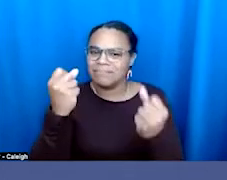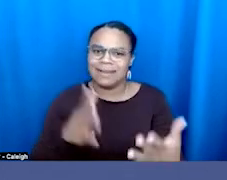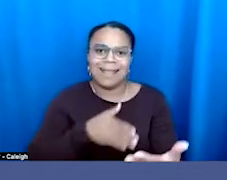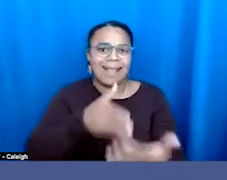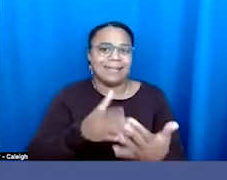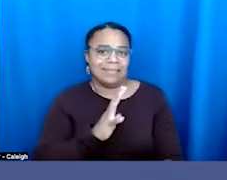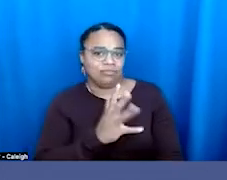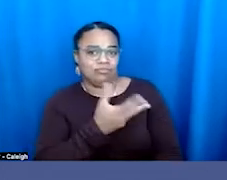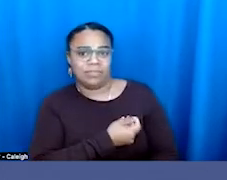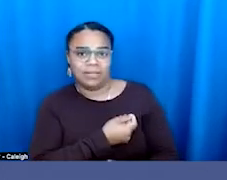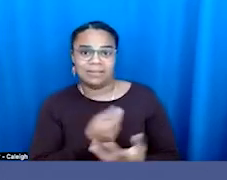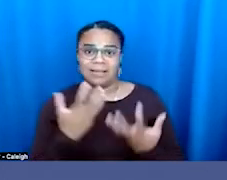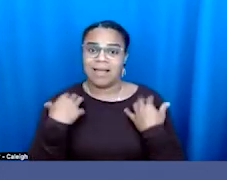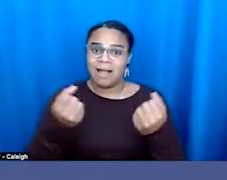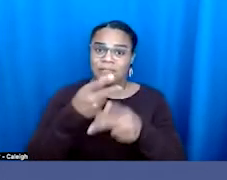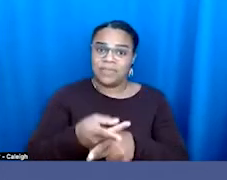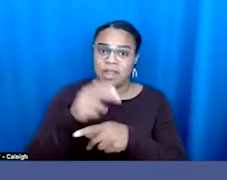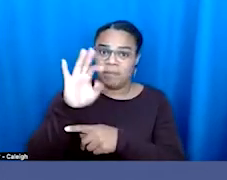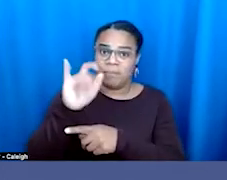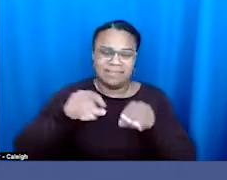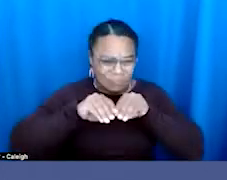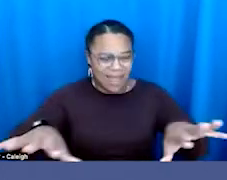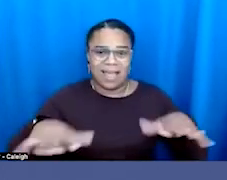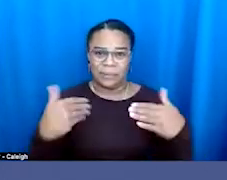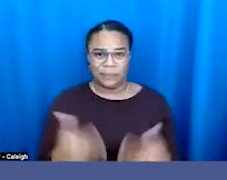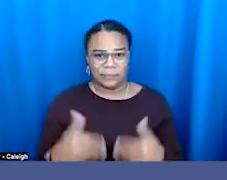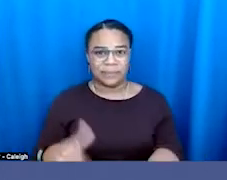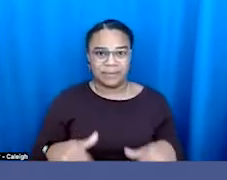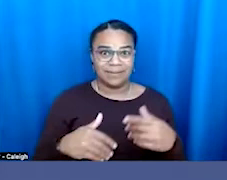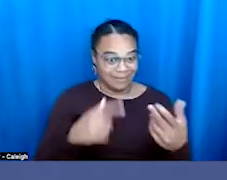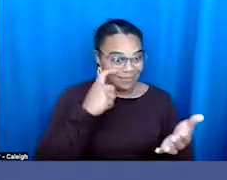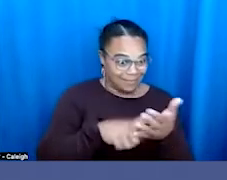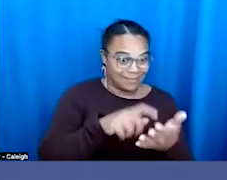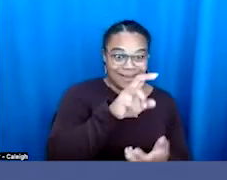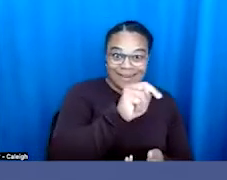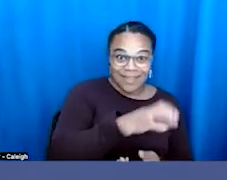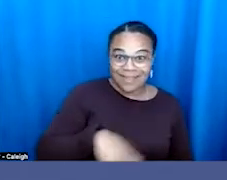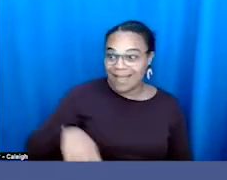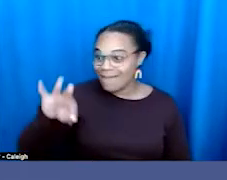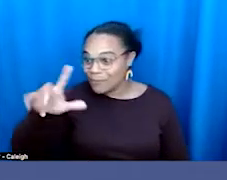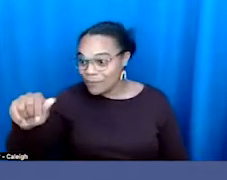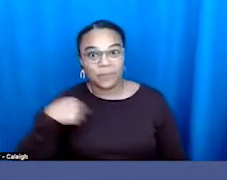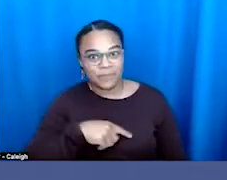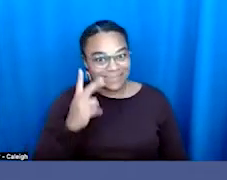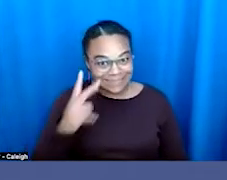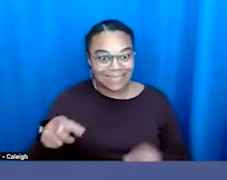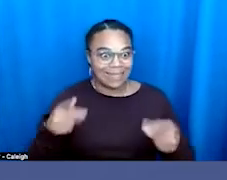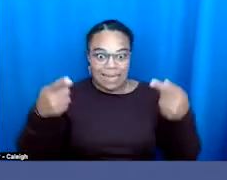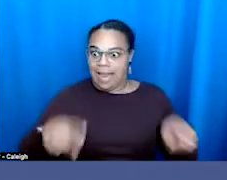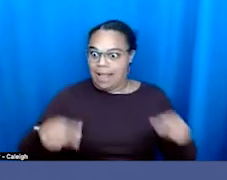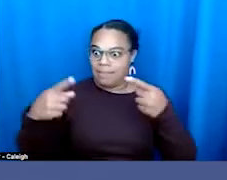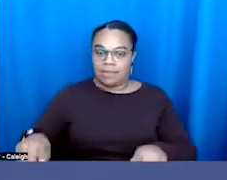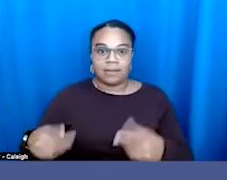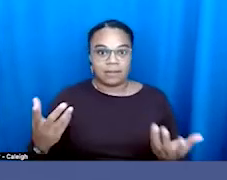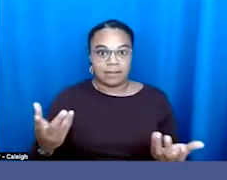spread like wildfire. And then what Kendra was mentioning in North Carolina and Nadine and Florida, we've seen bills like that be filed,